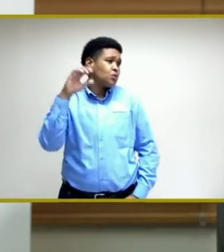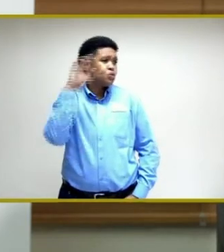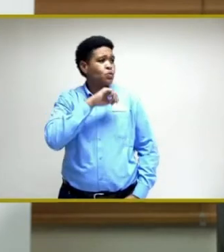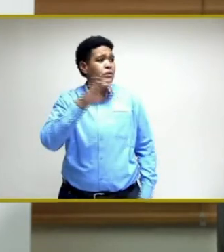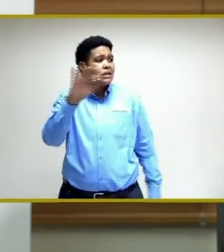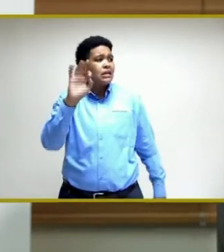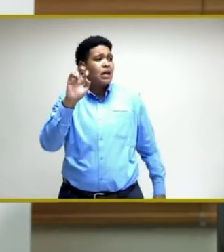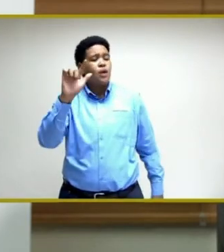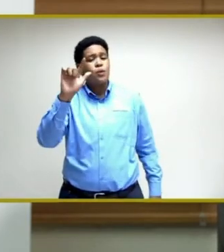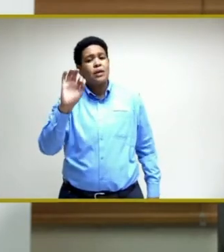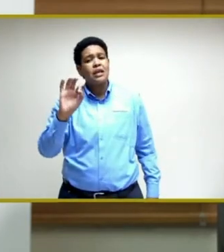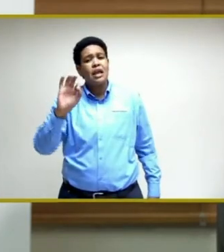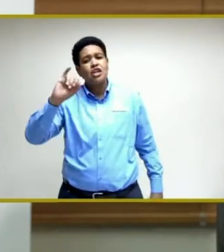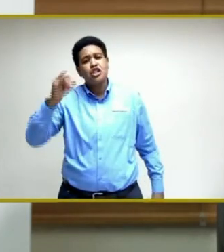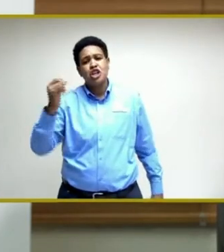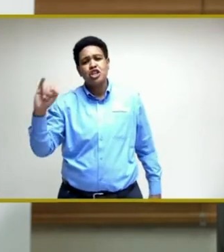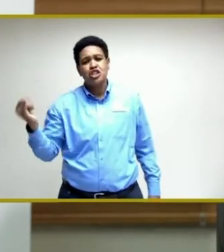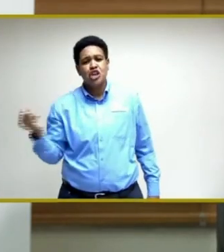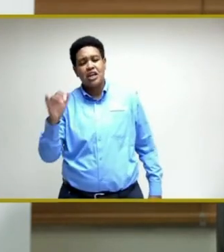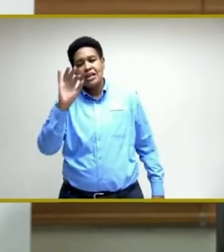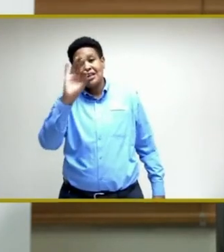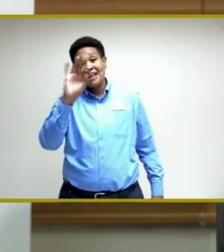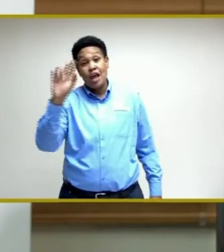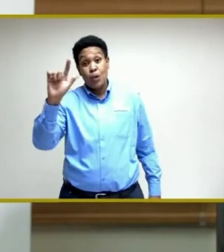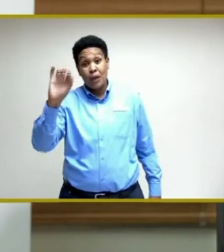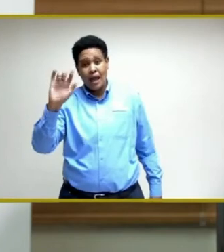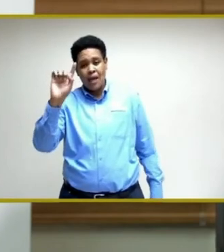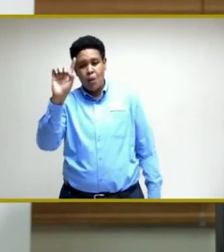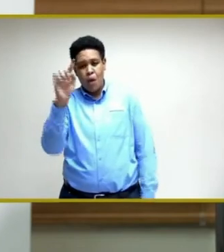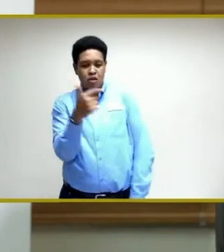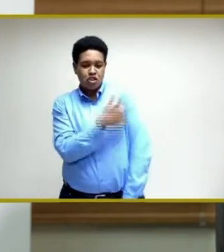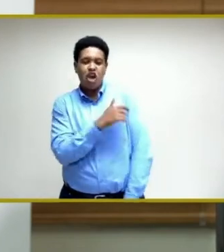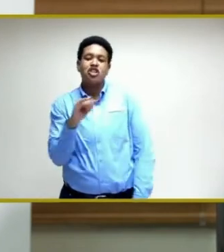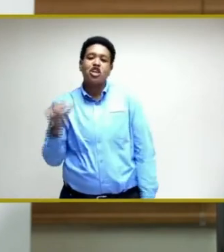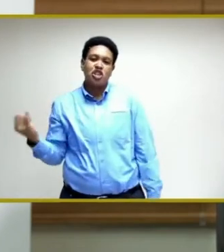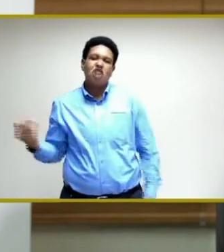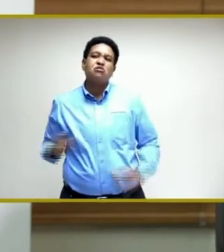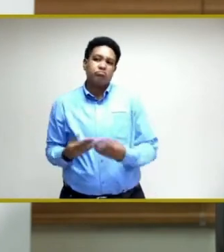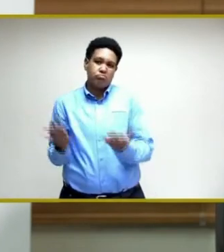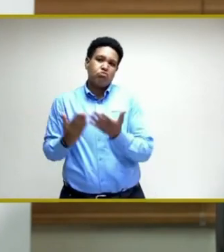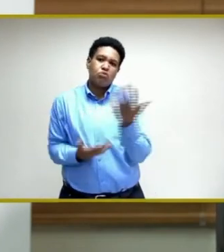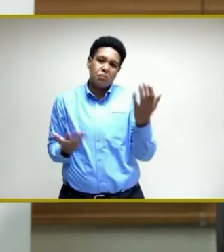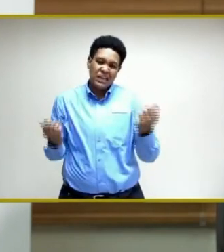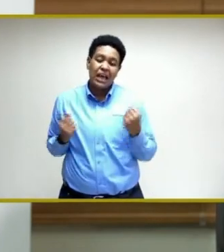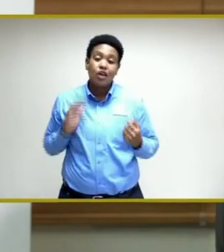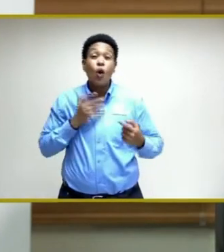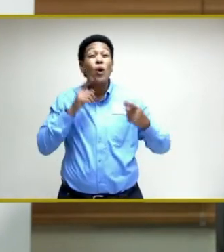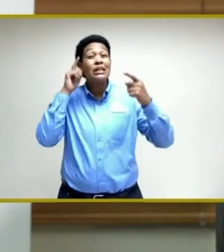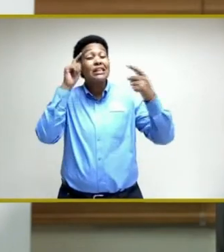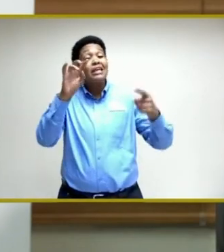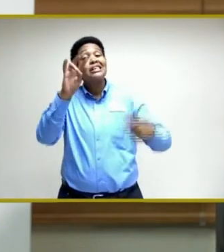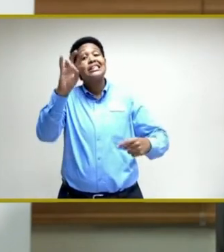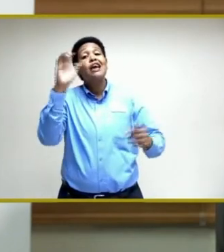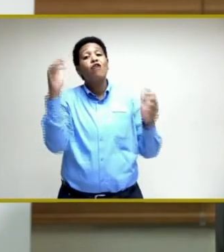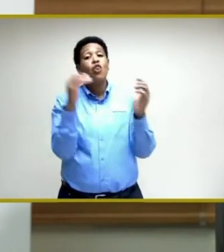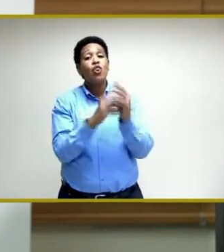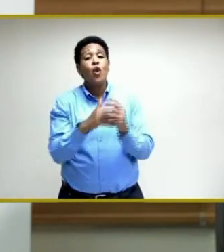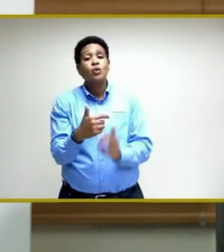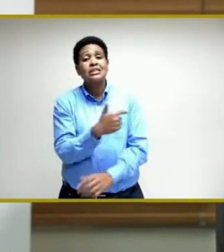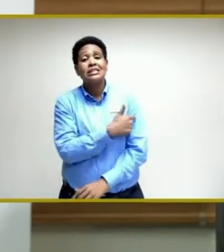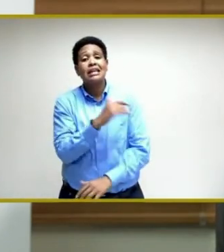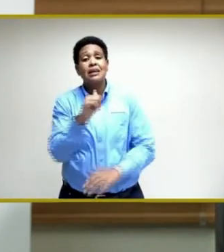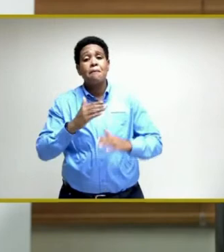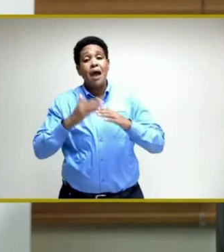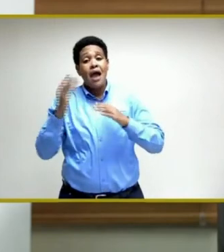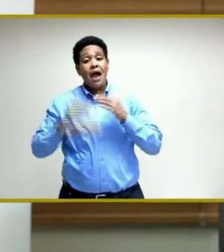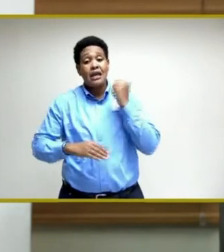doses of the vaccine by the